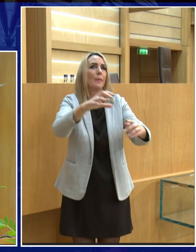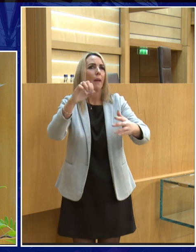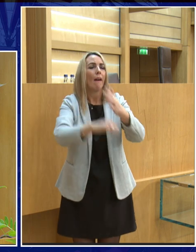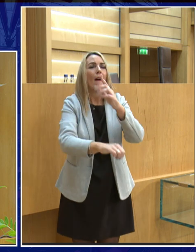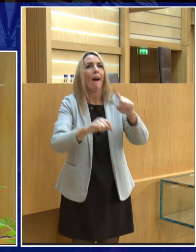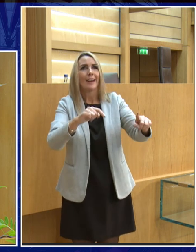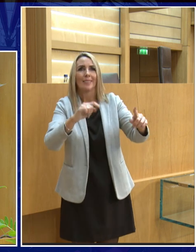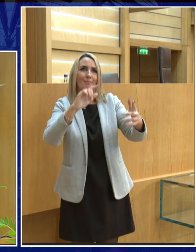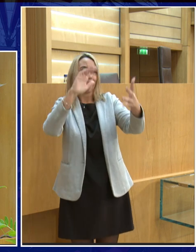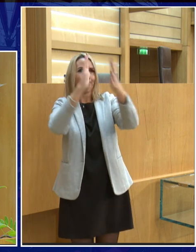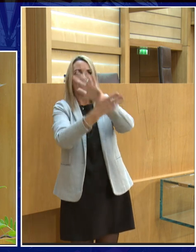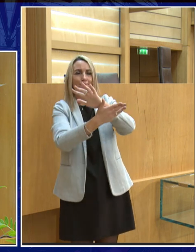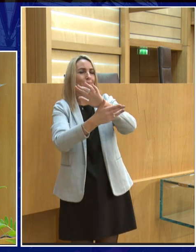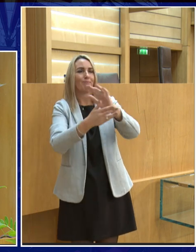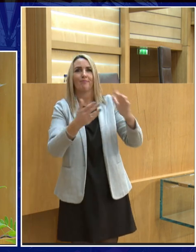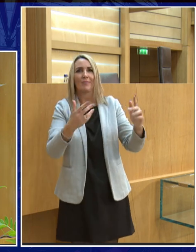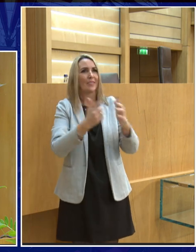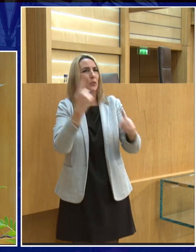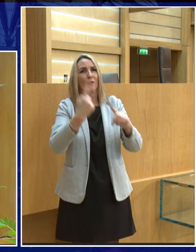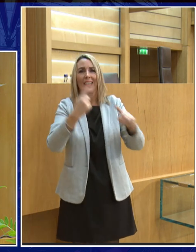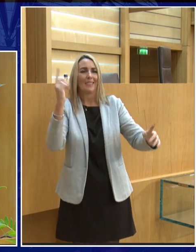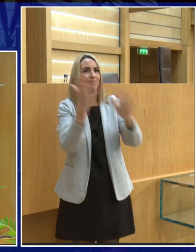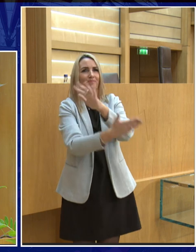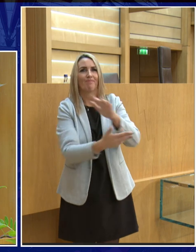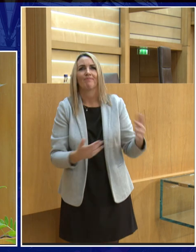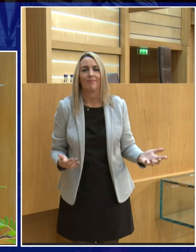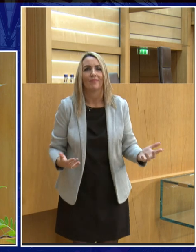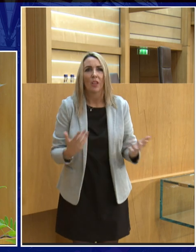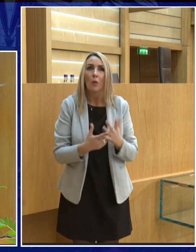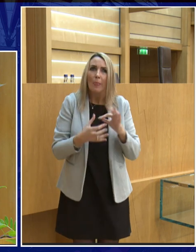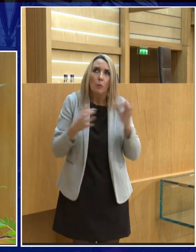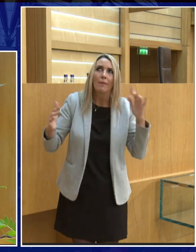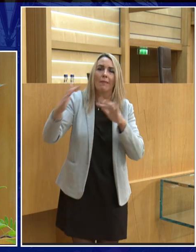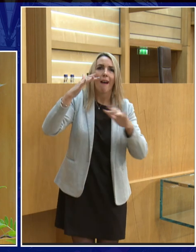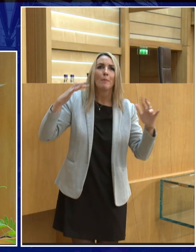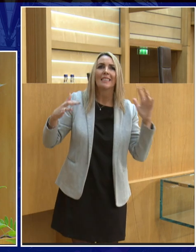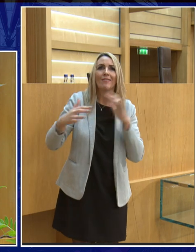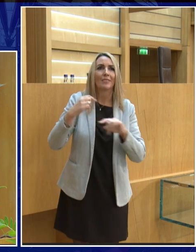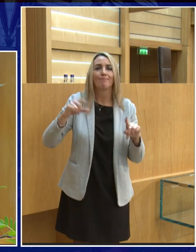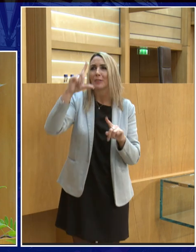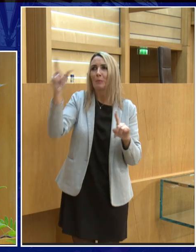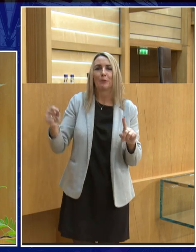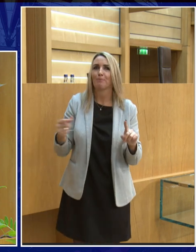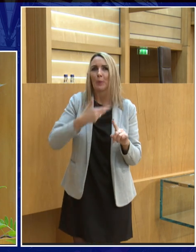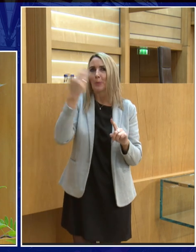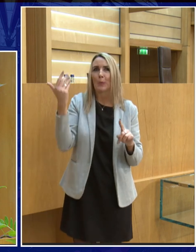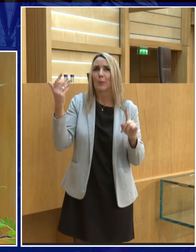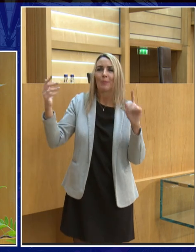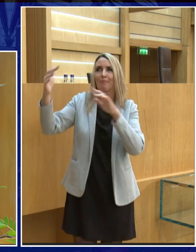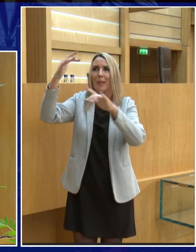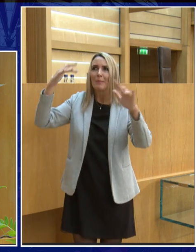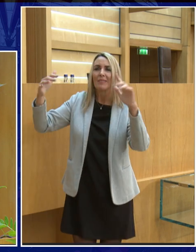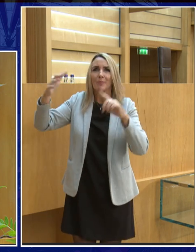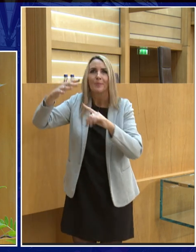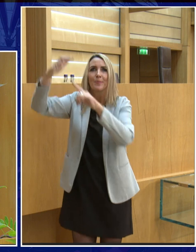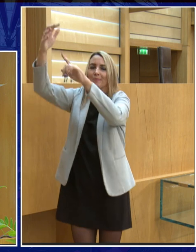where another Martian probe has landed on the surface and gone smash so it's all to do with the atmosphere and unfortunately the moon hasn't got enough atmosphere to hold anything